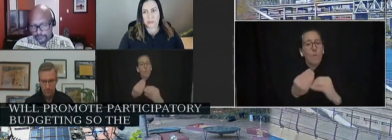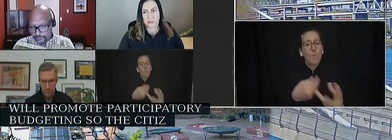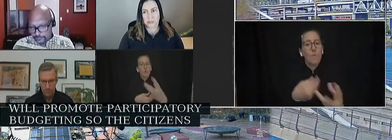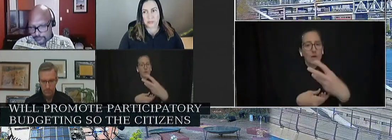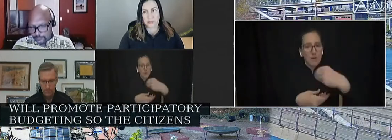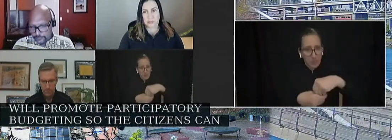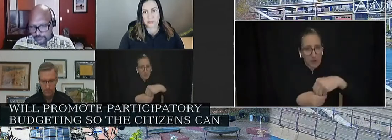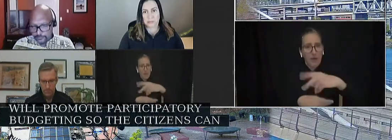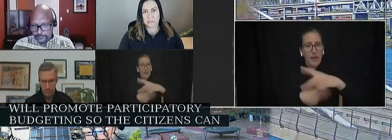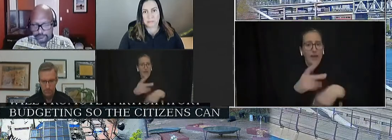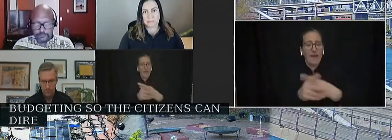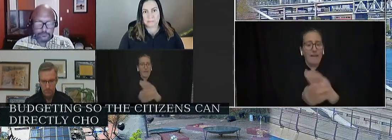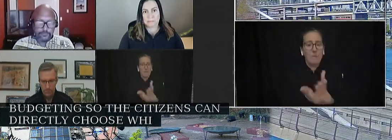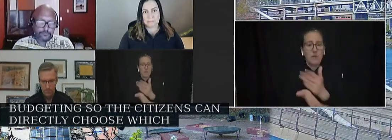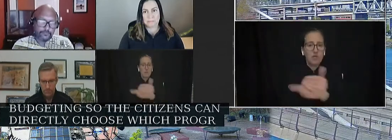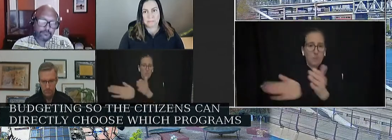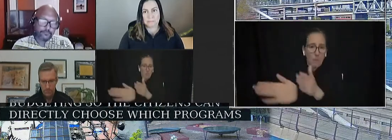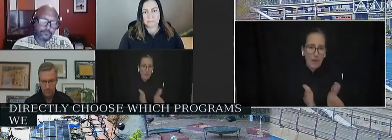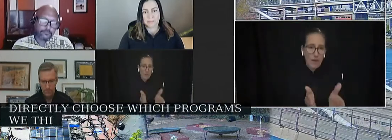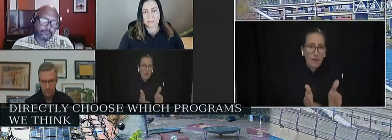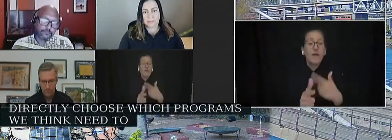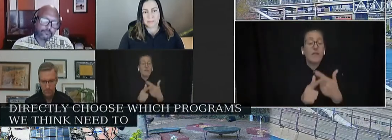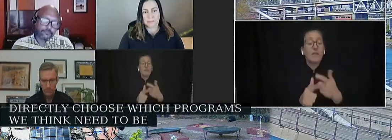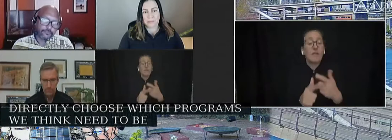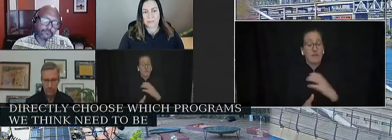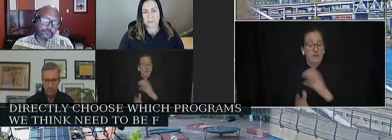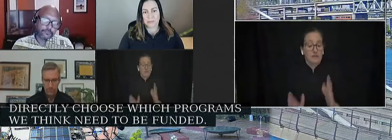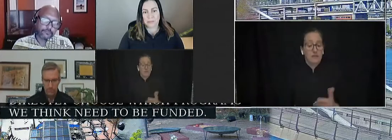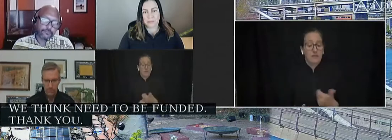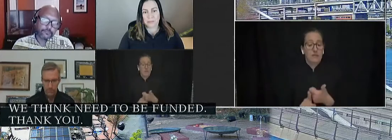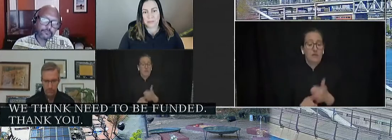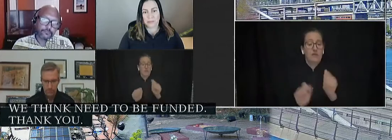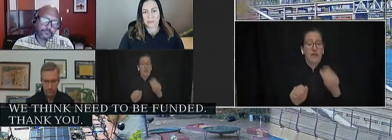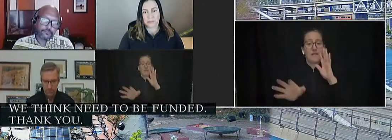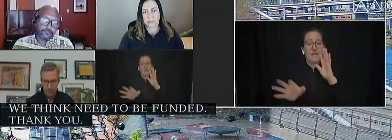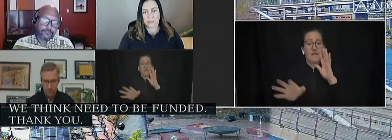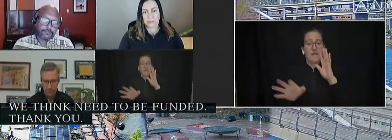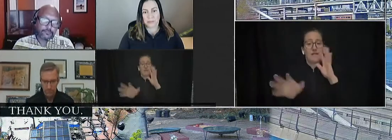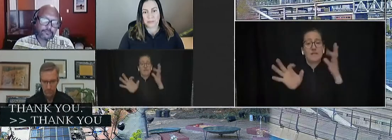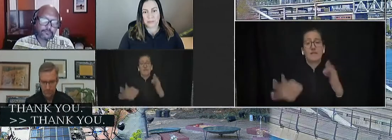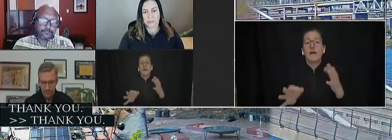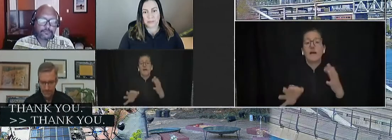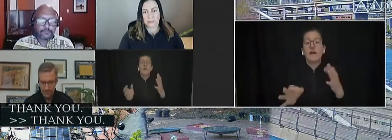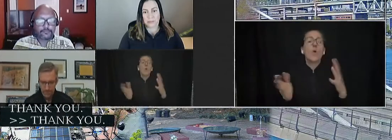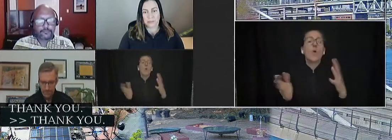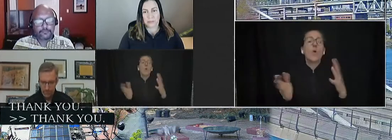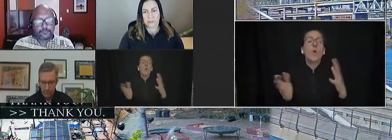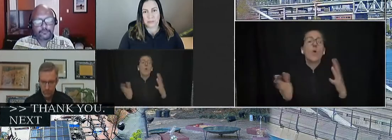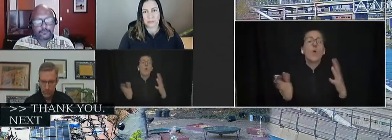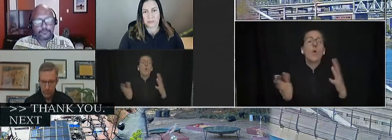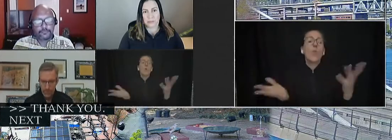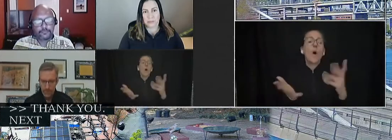programs we think need to be funded. Thank you. Thank you. Next we have Jacqueline.